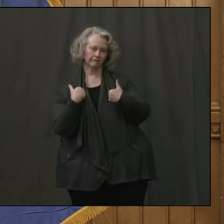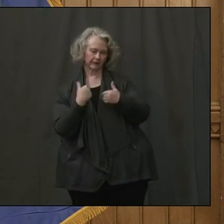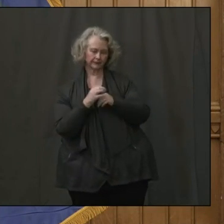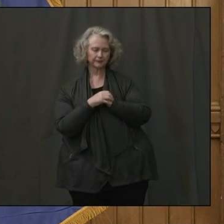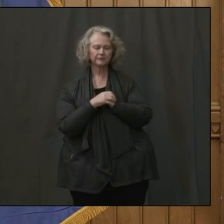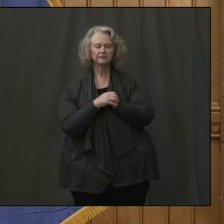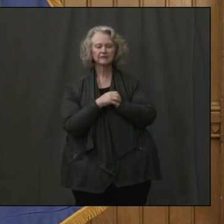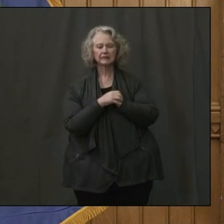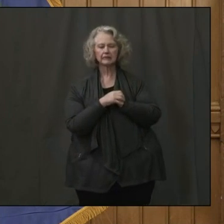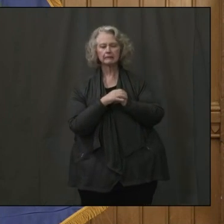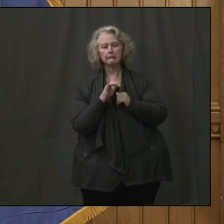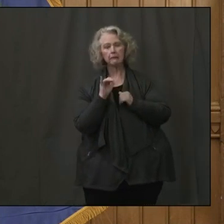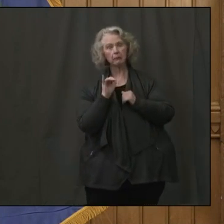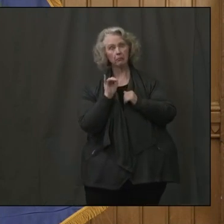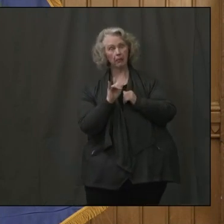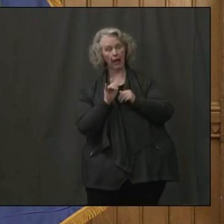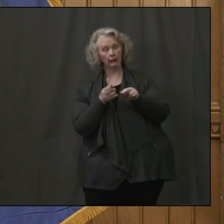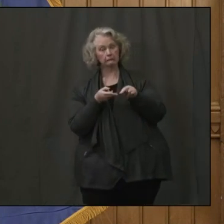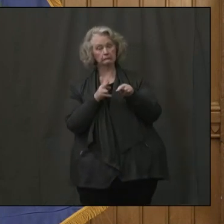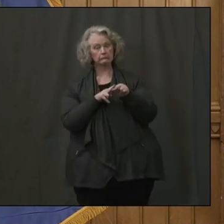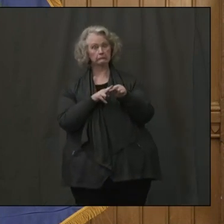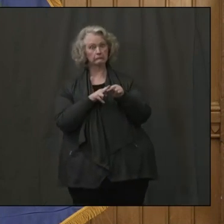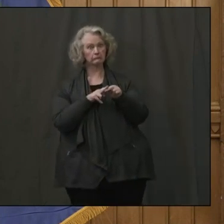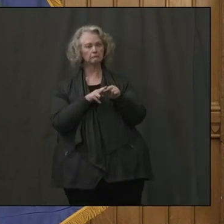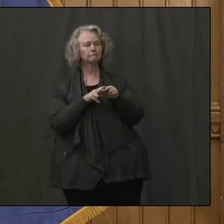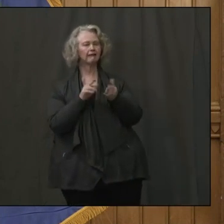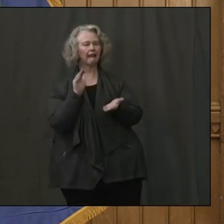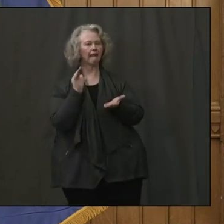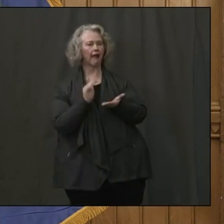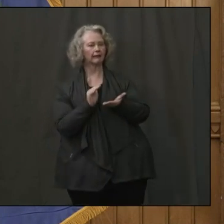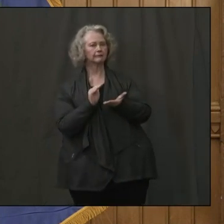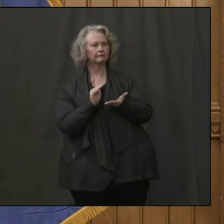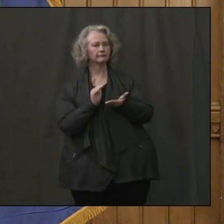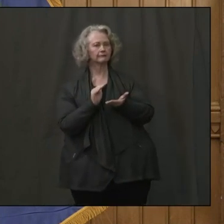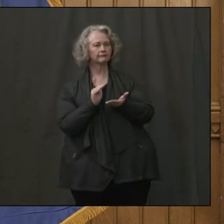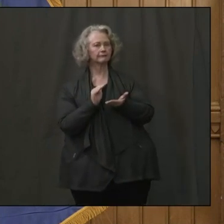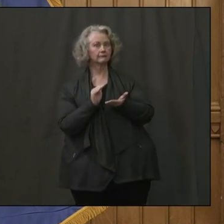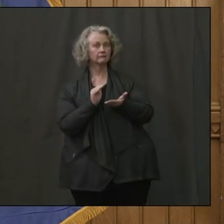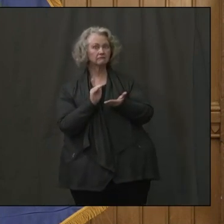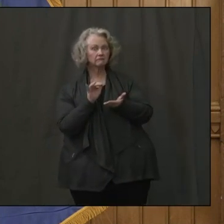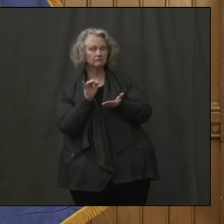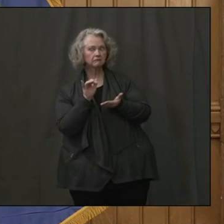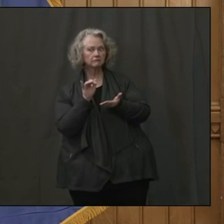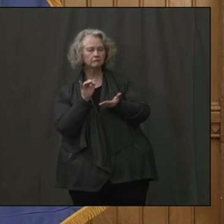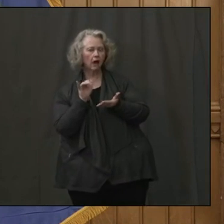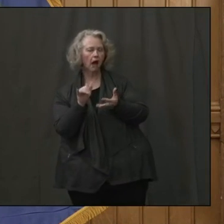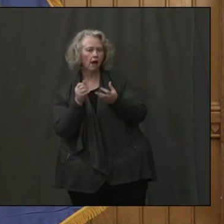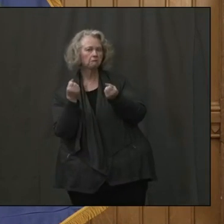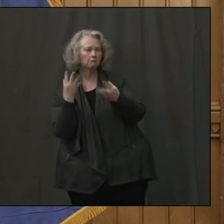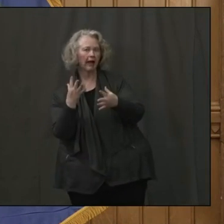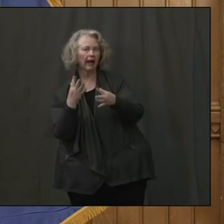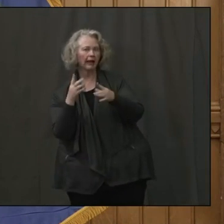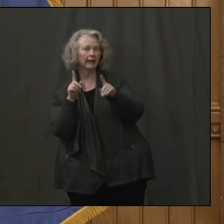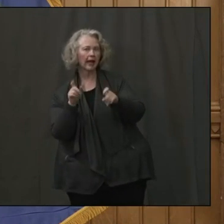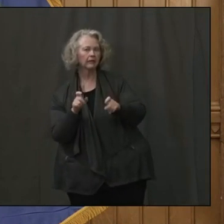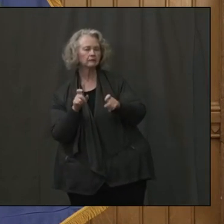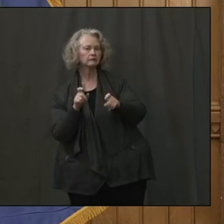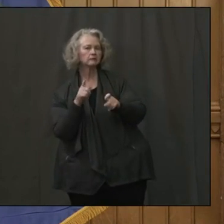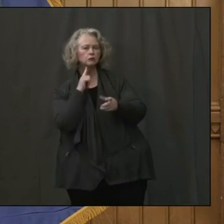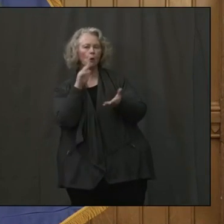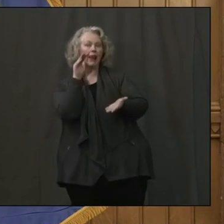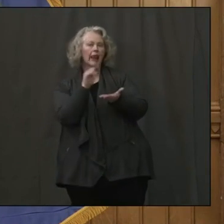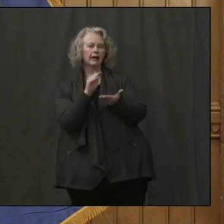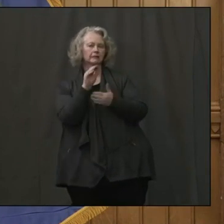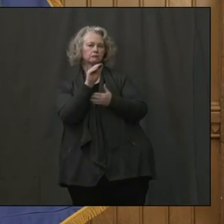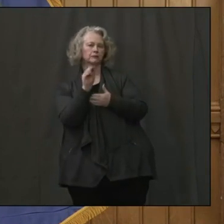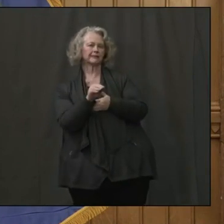That's less infections, and that was a lot of tests. So it's a lower percentage of people infected as well.